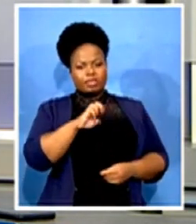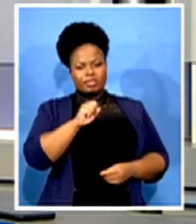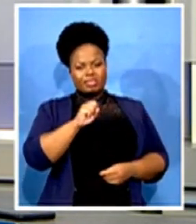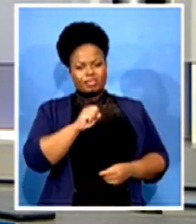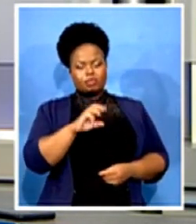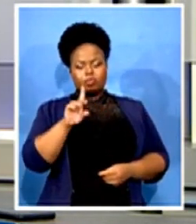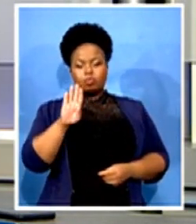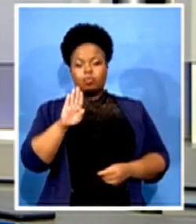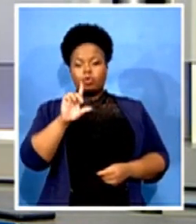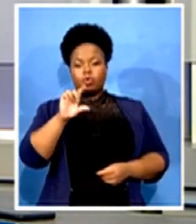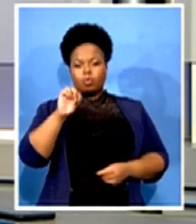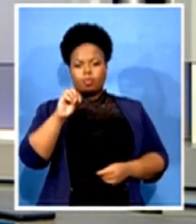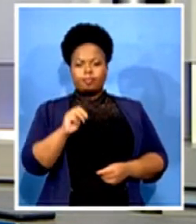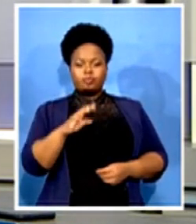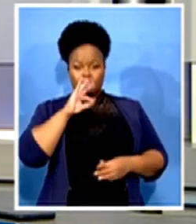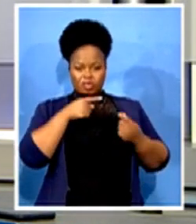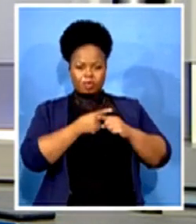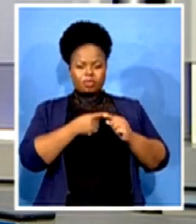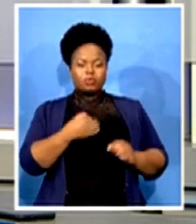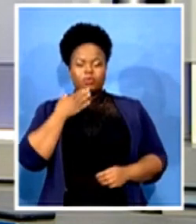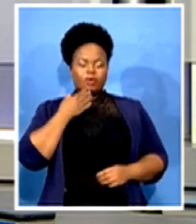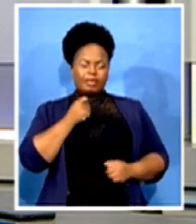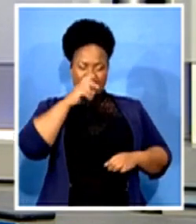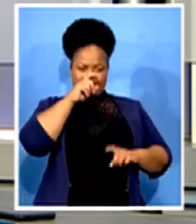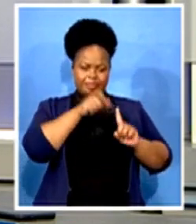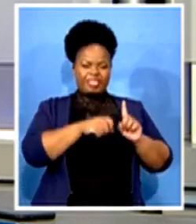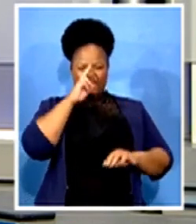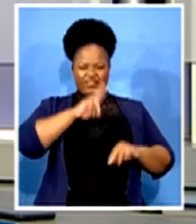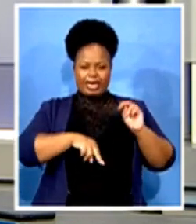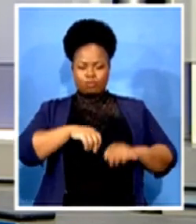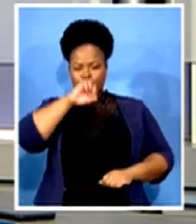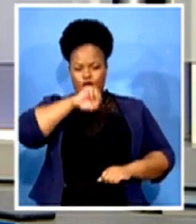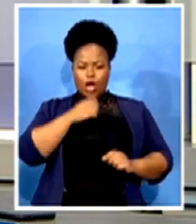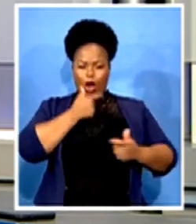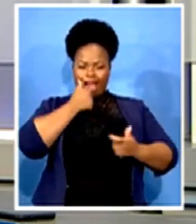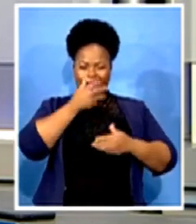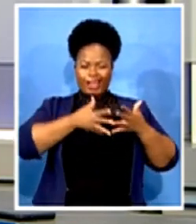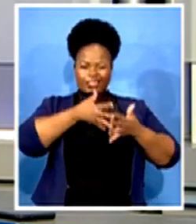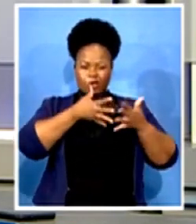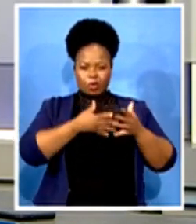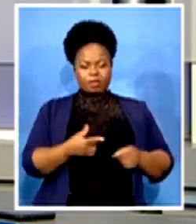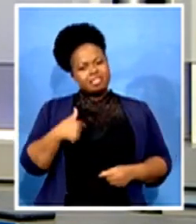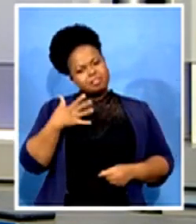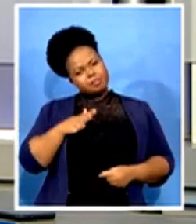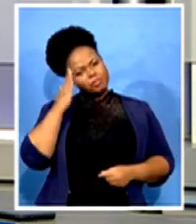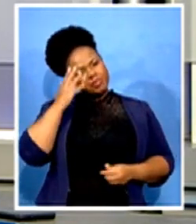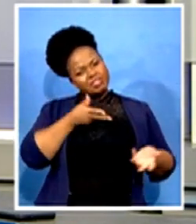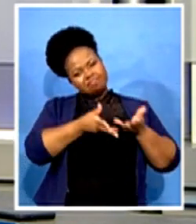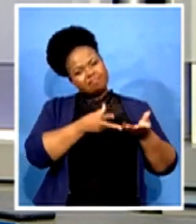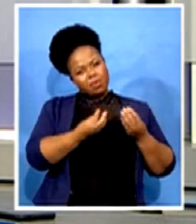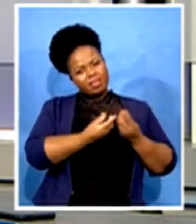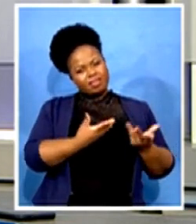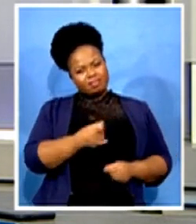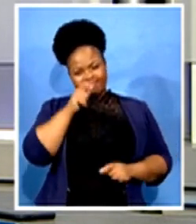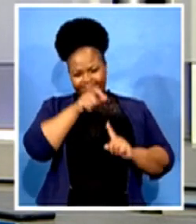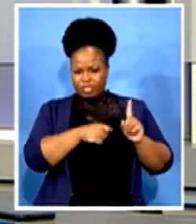George's sense of humor. Now I just wanted to know your interactions with him and you know the the person behind the persona so to speak uh